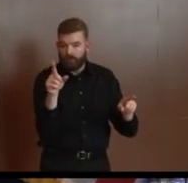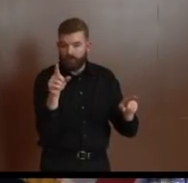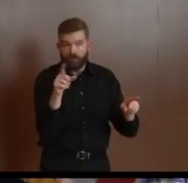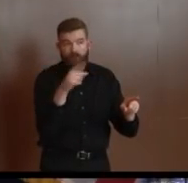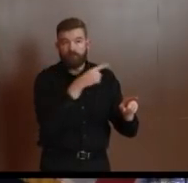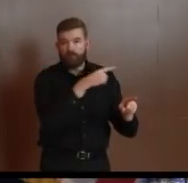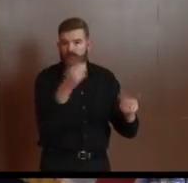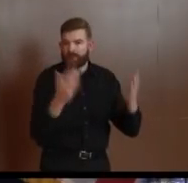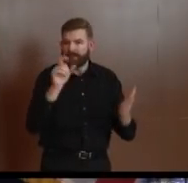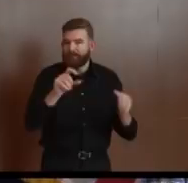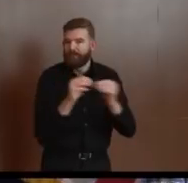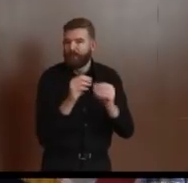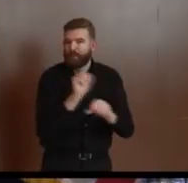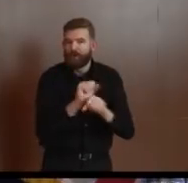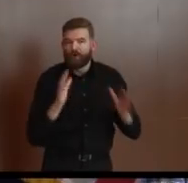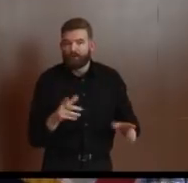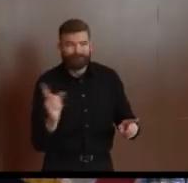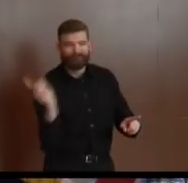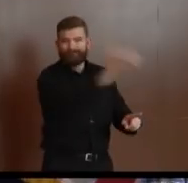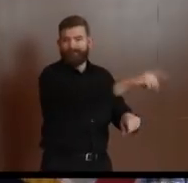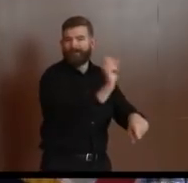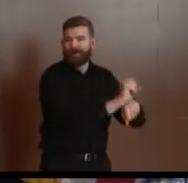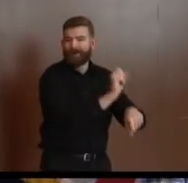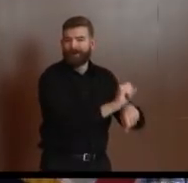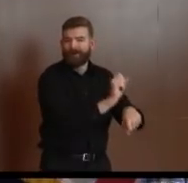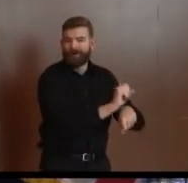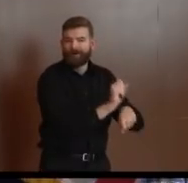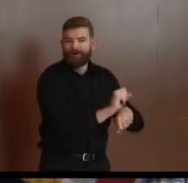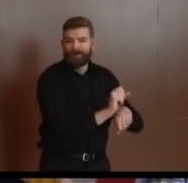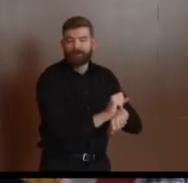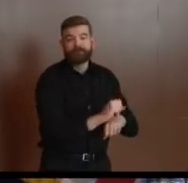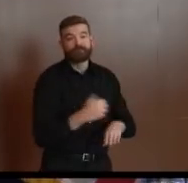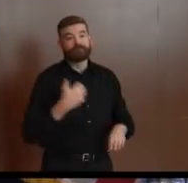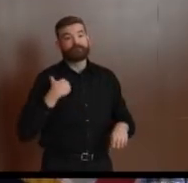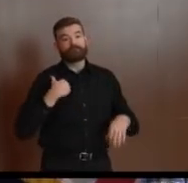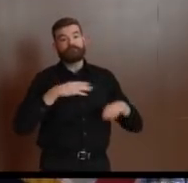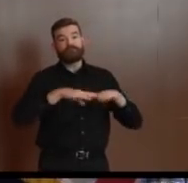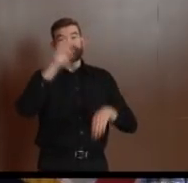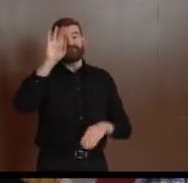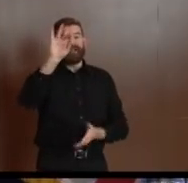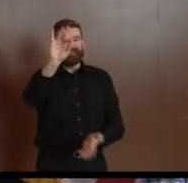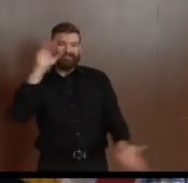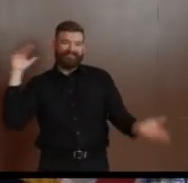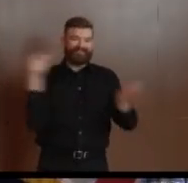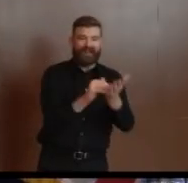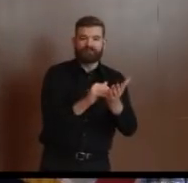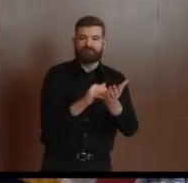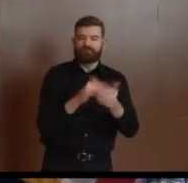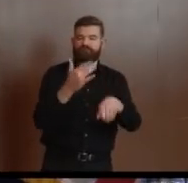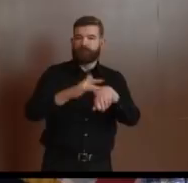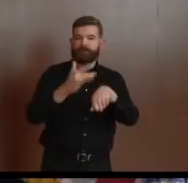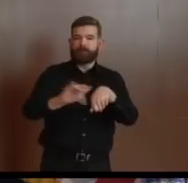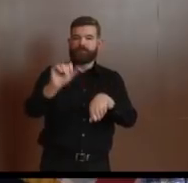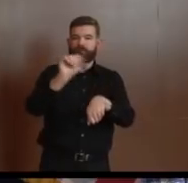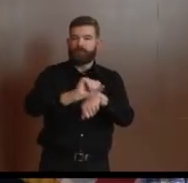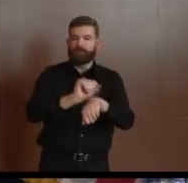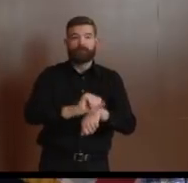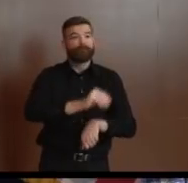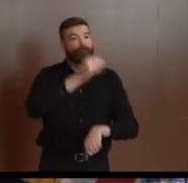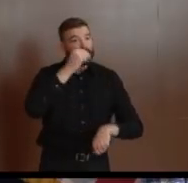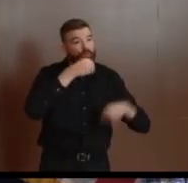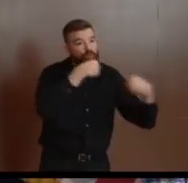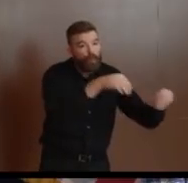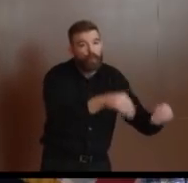,000 available jobs, including grocery workers, warehouse, and manufacturing distribution personnel,